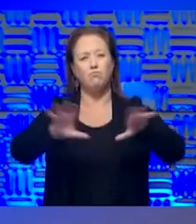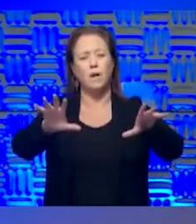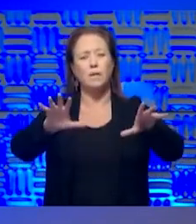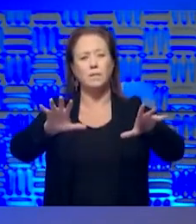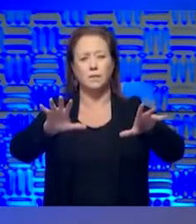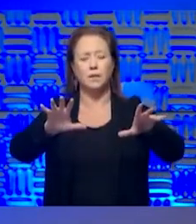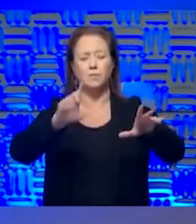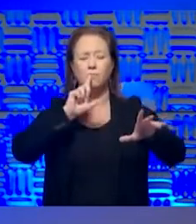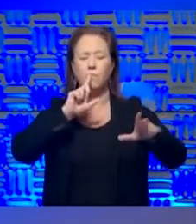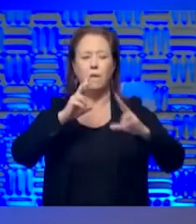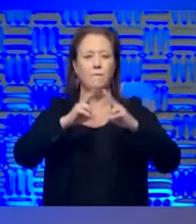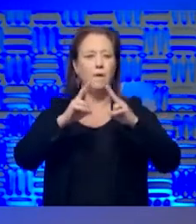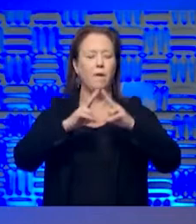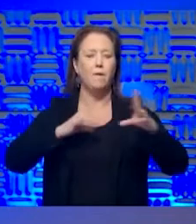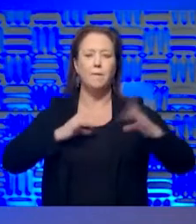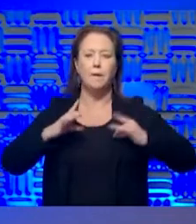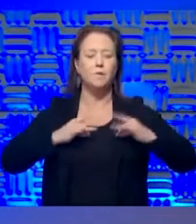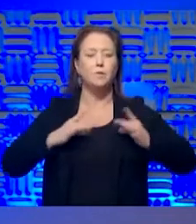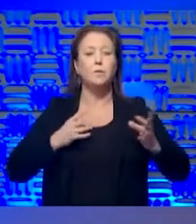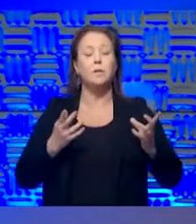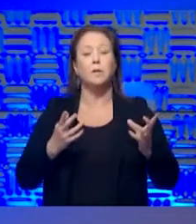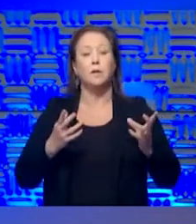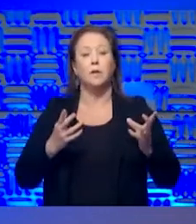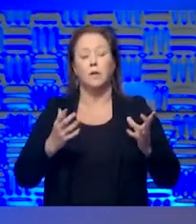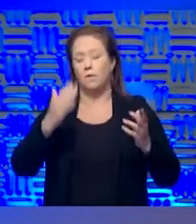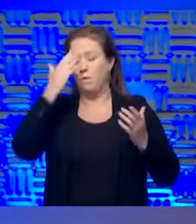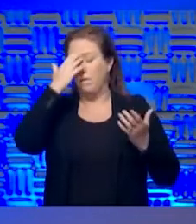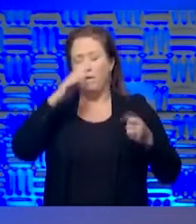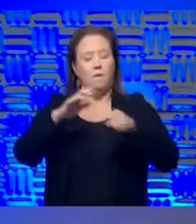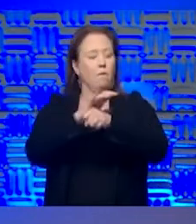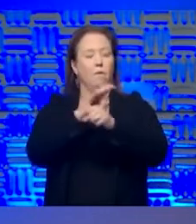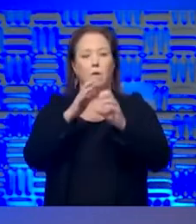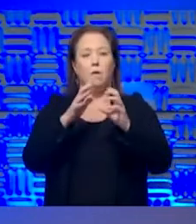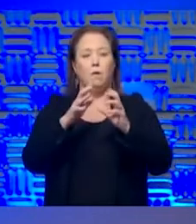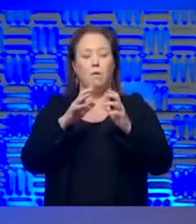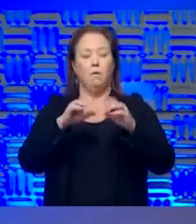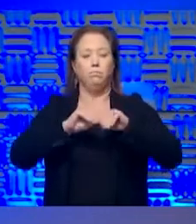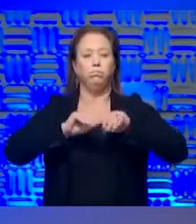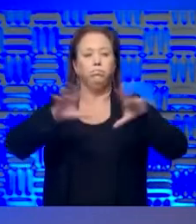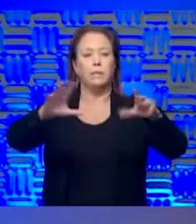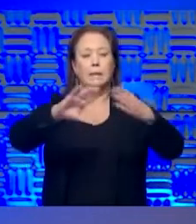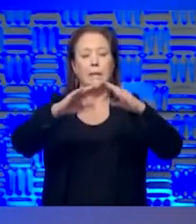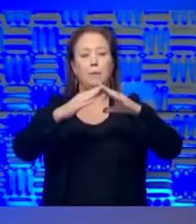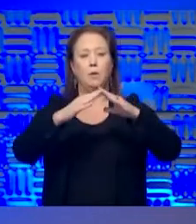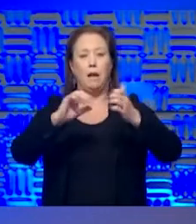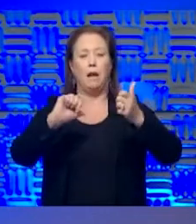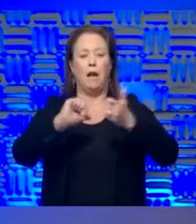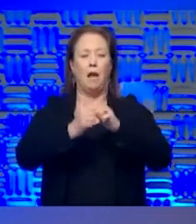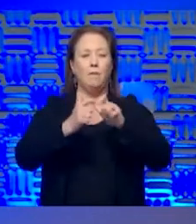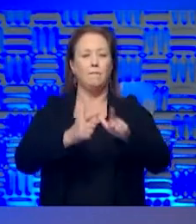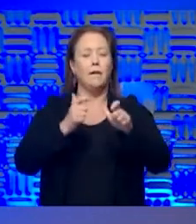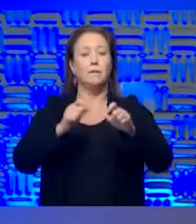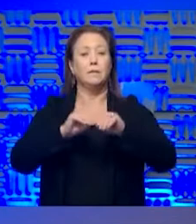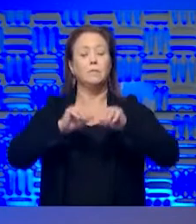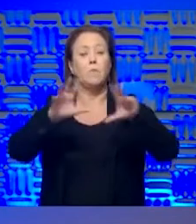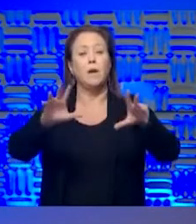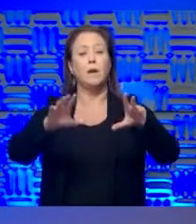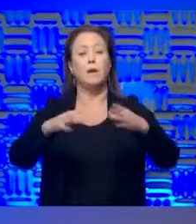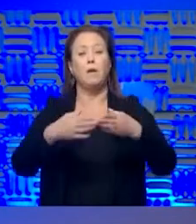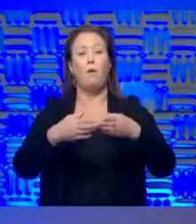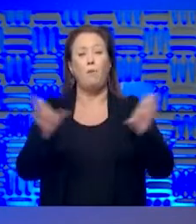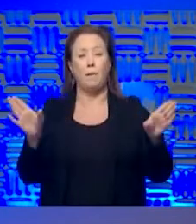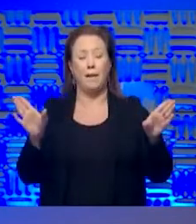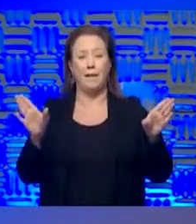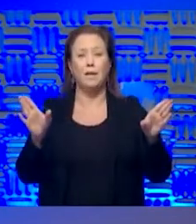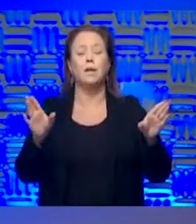hyper contagious. Almost. We don't know the full prevalence, um, in the community, but how quickly it spreads, um, opening. We